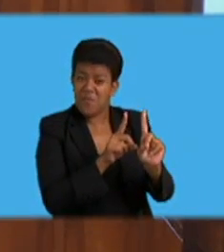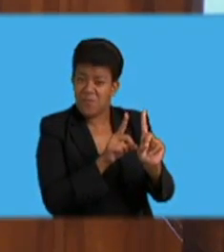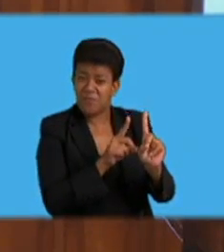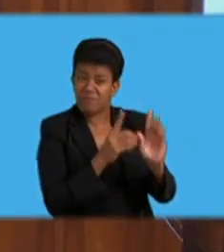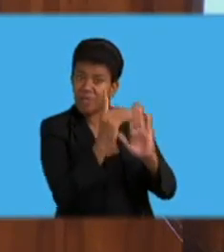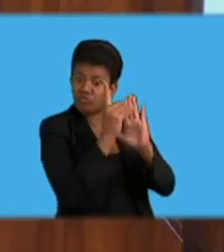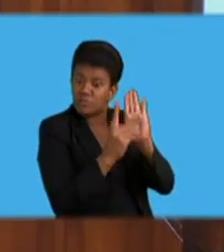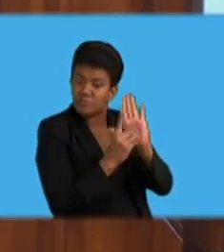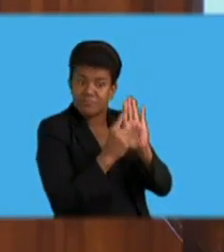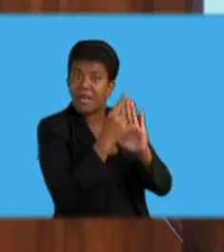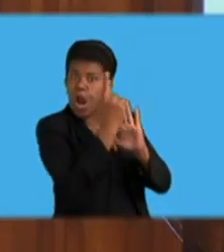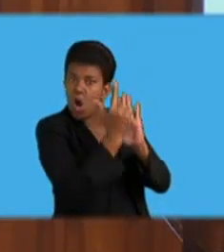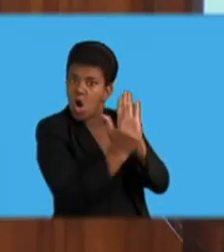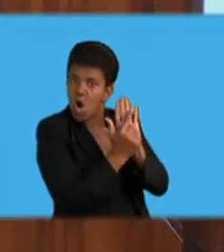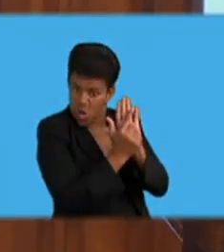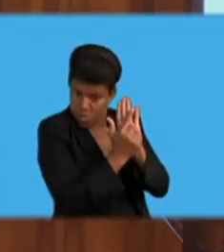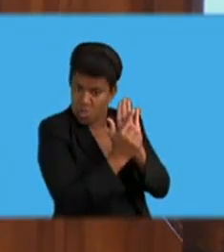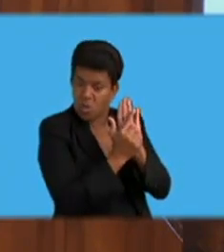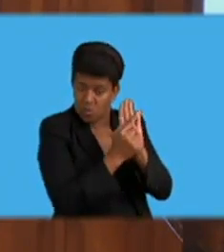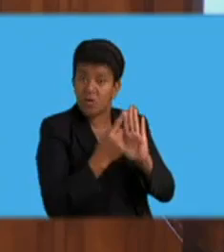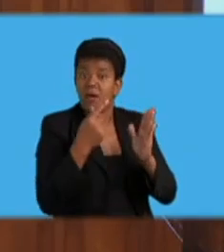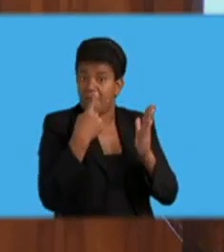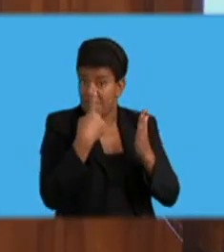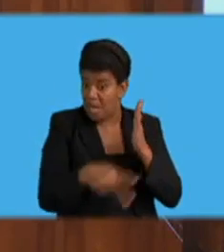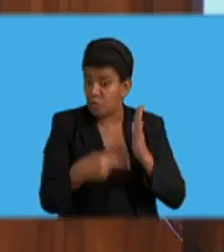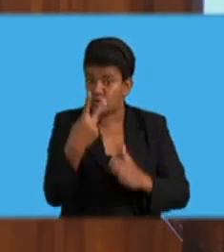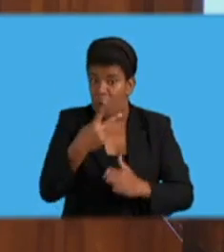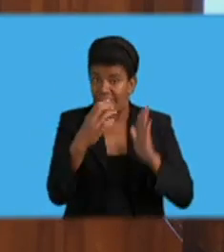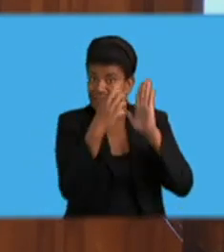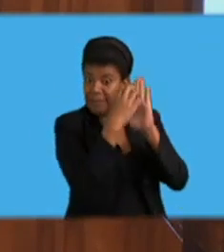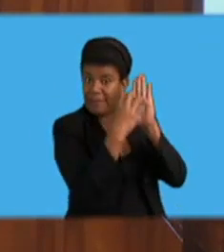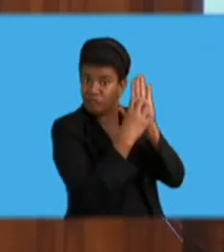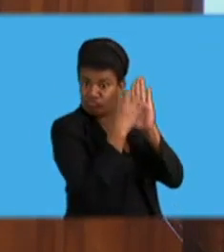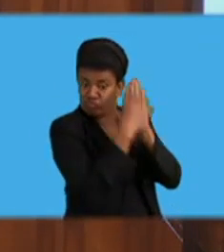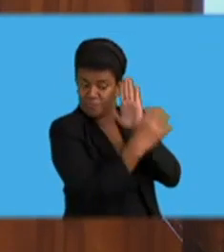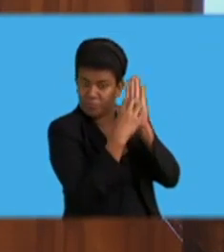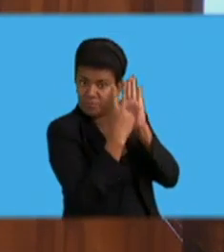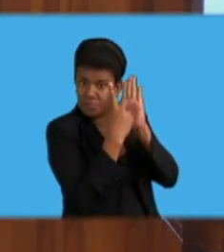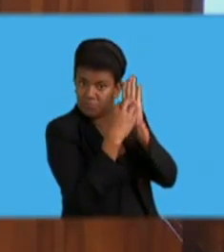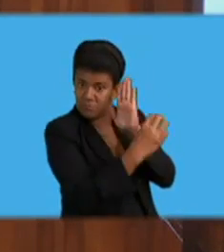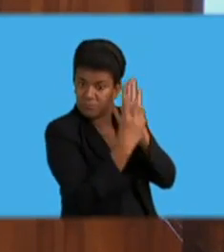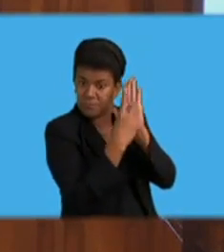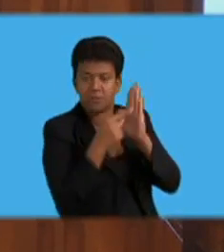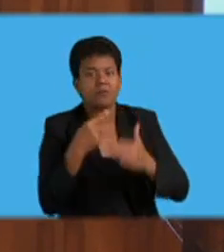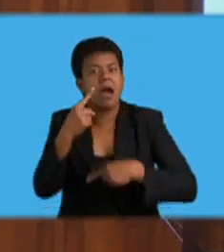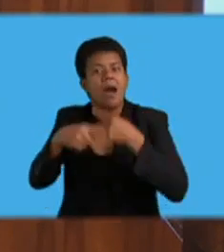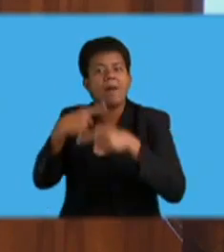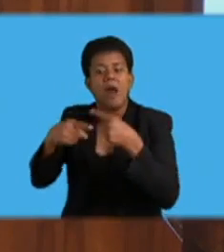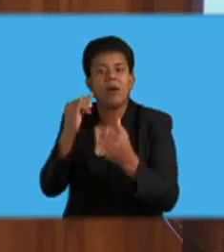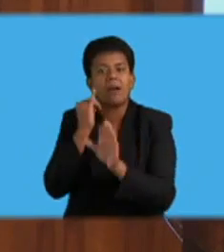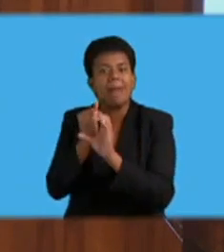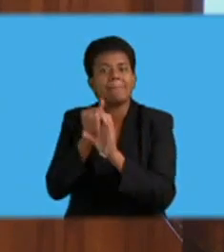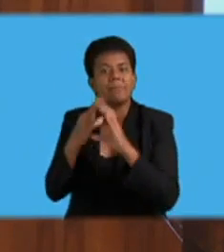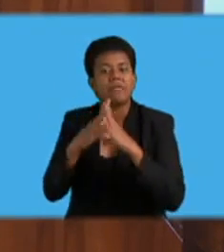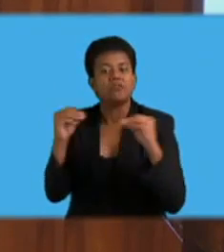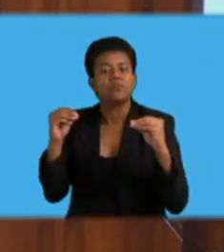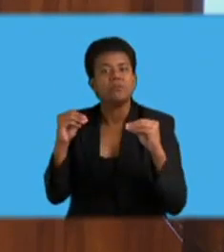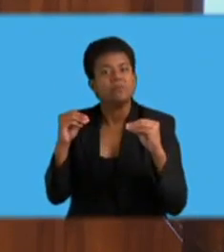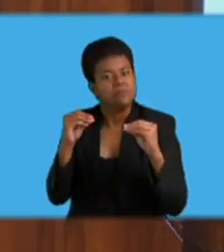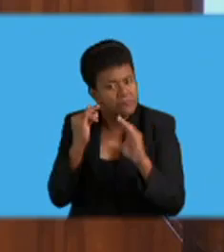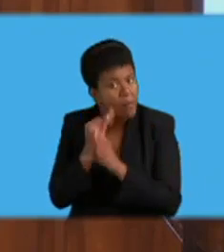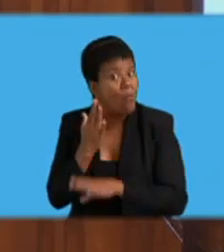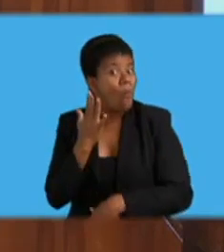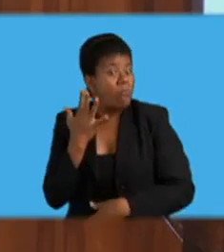12, section 1 and 2. Sexual offences is when a person's